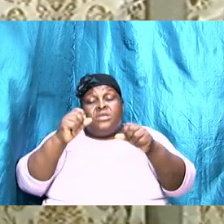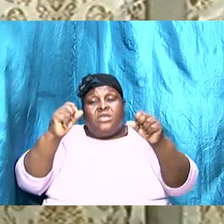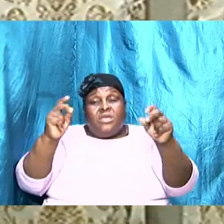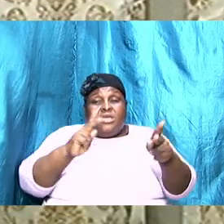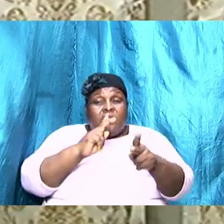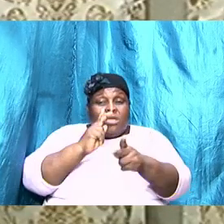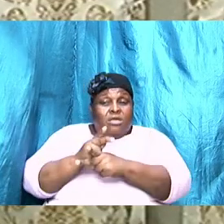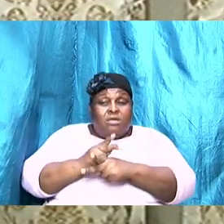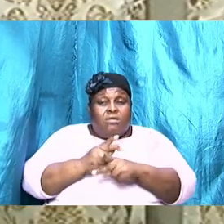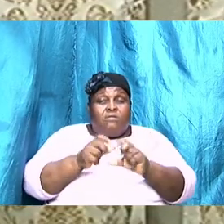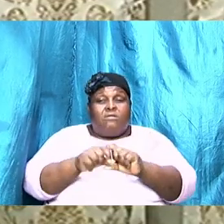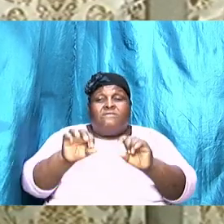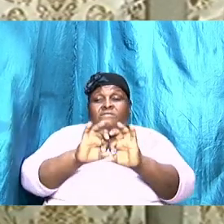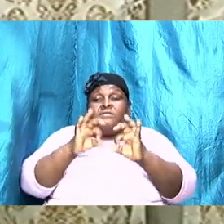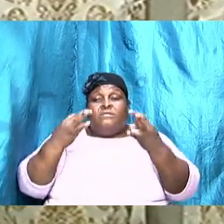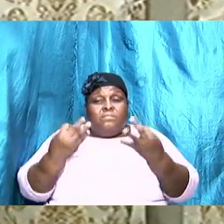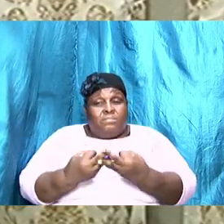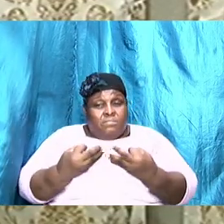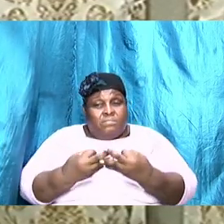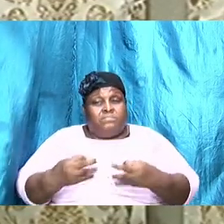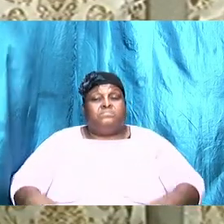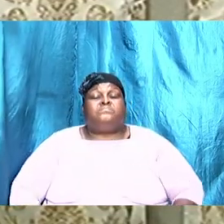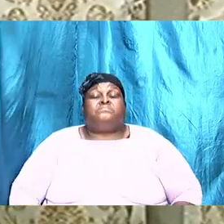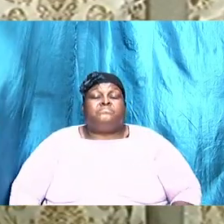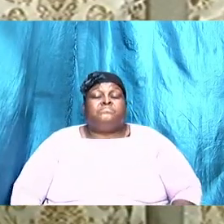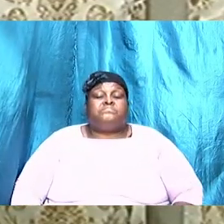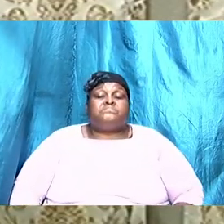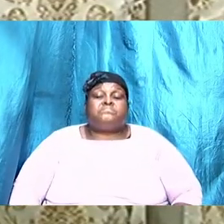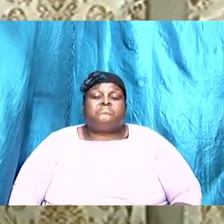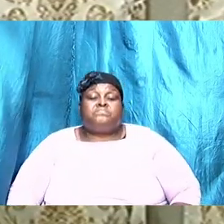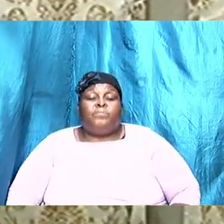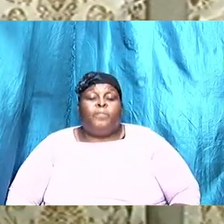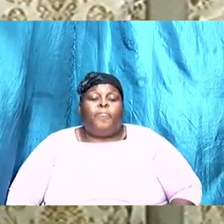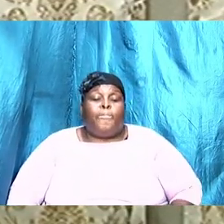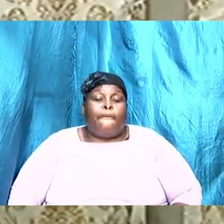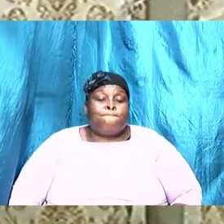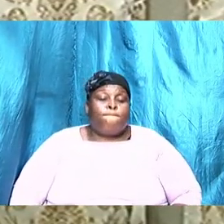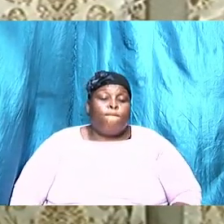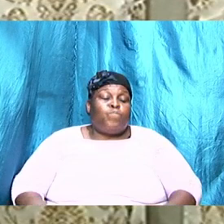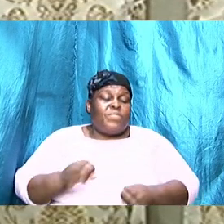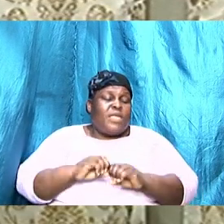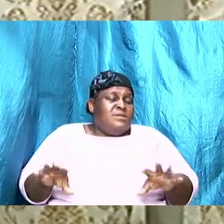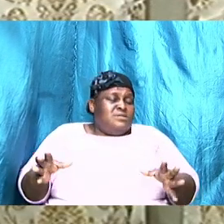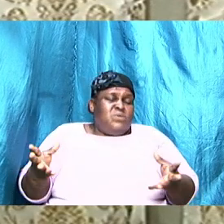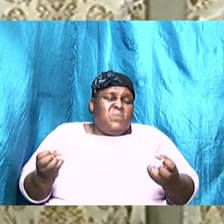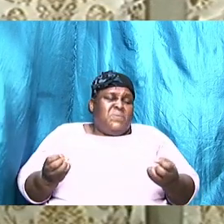and you know I don't want